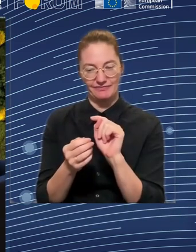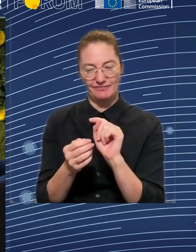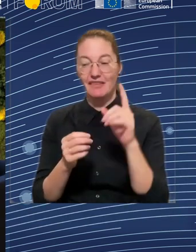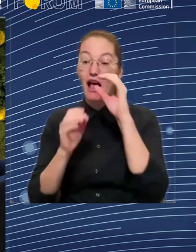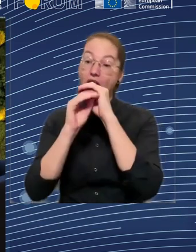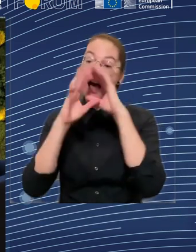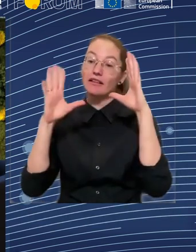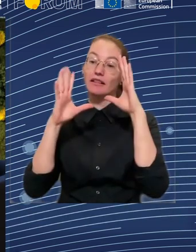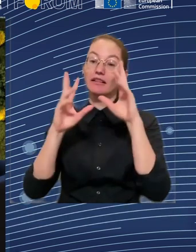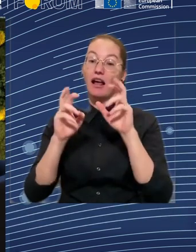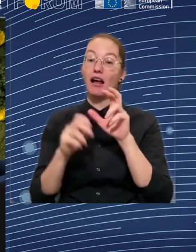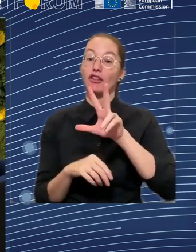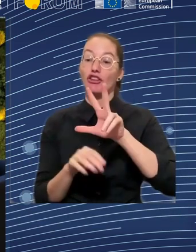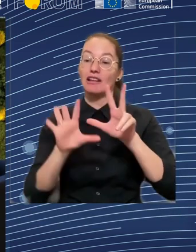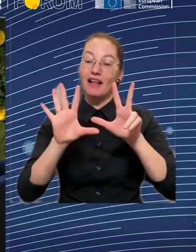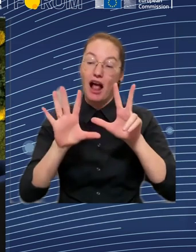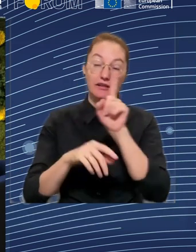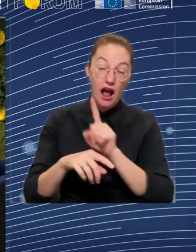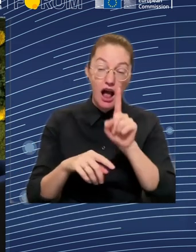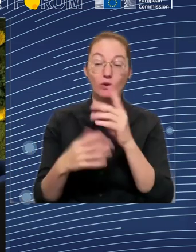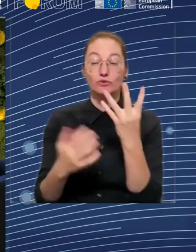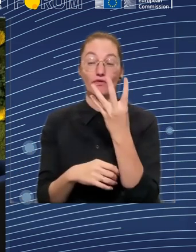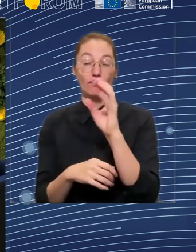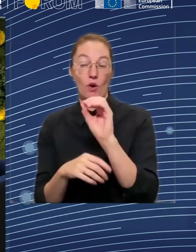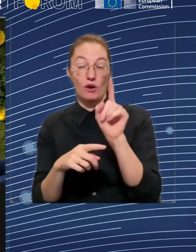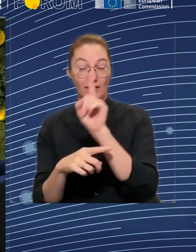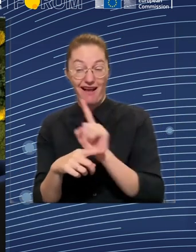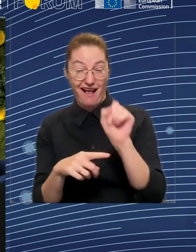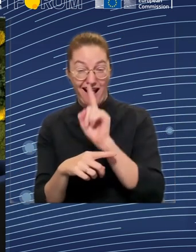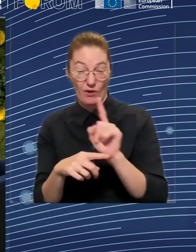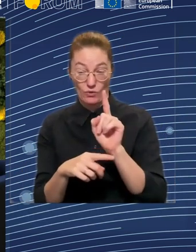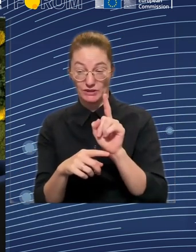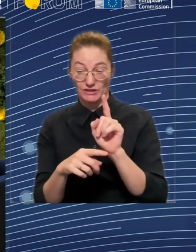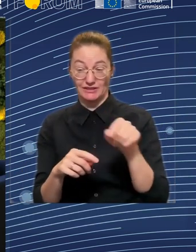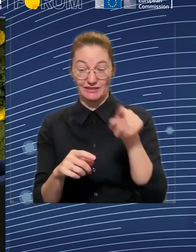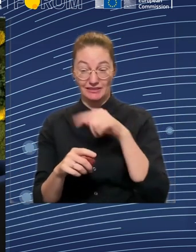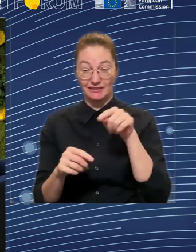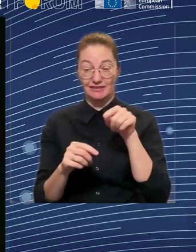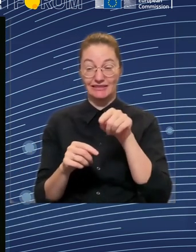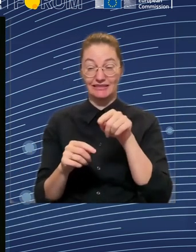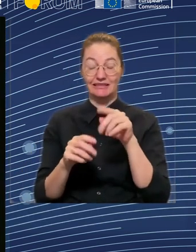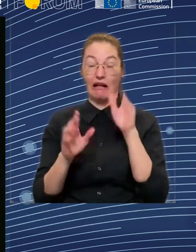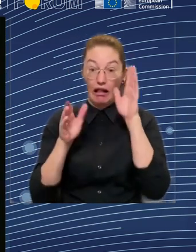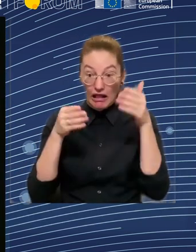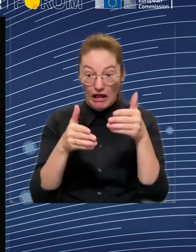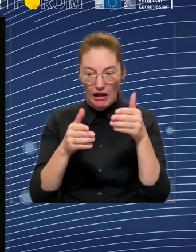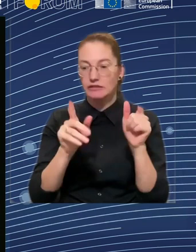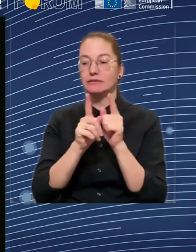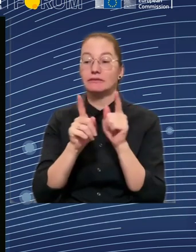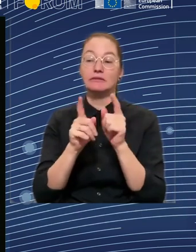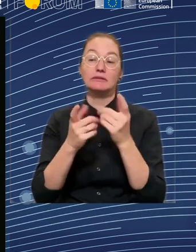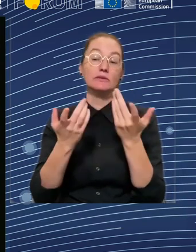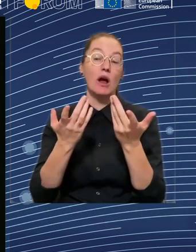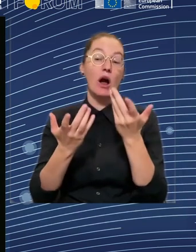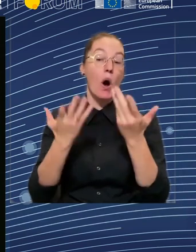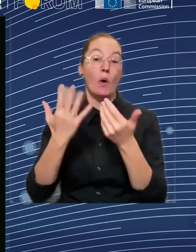we achieve that, then maybe we can go for the next step. Yes, indeed, in sectors like nursing or in the